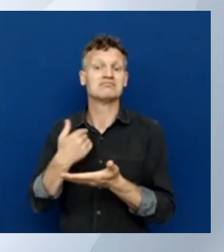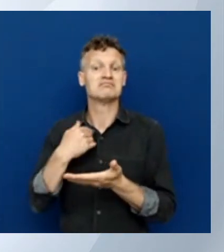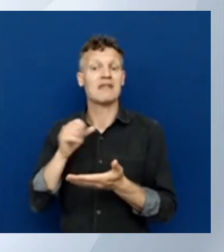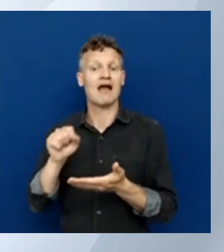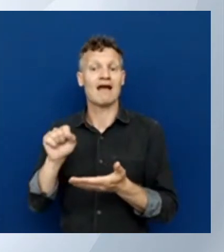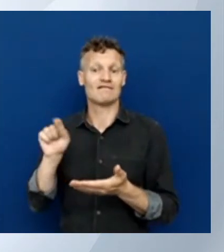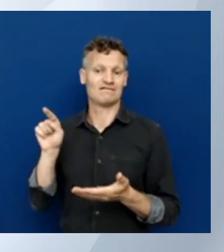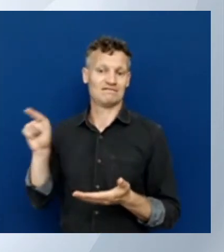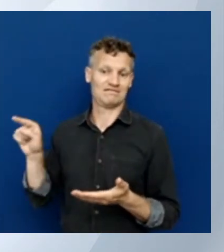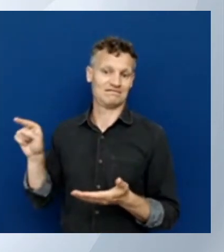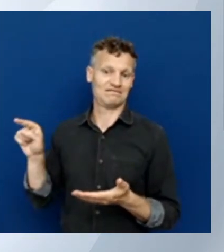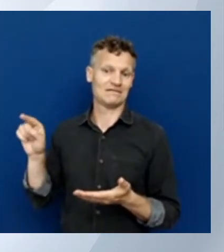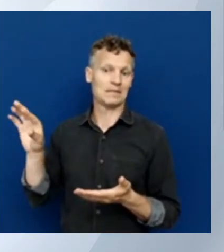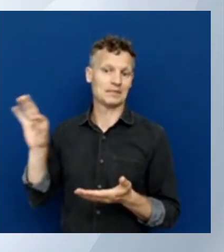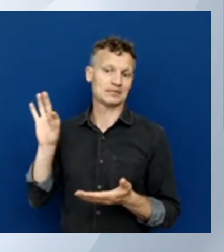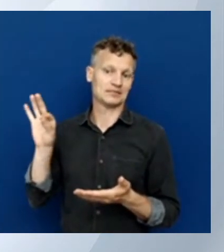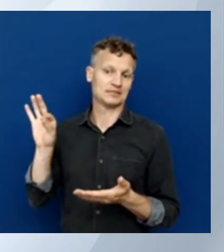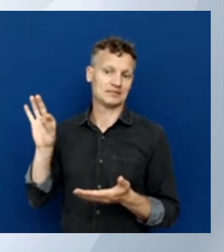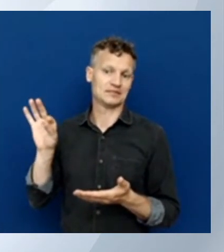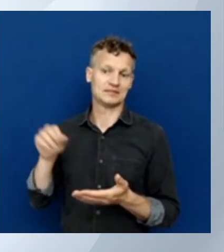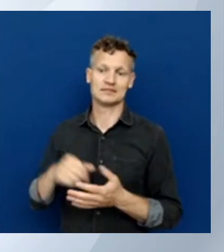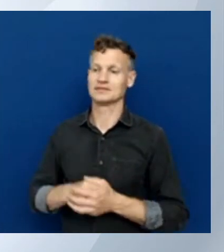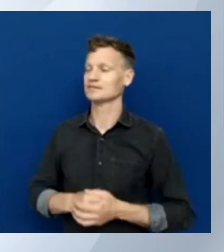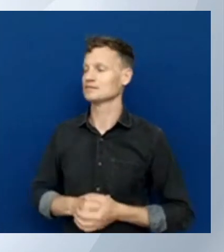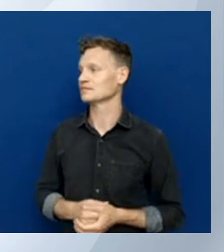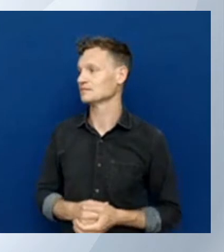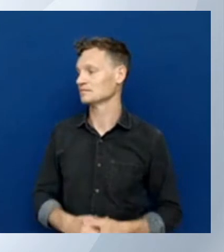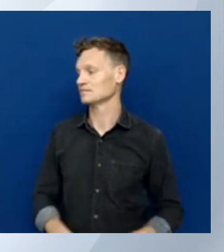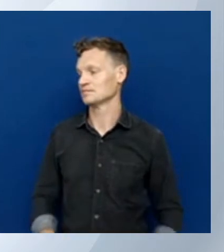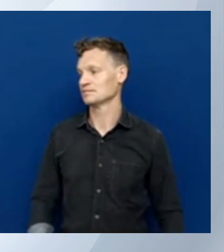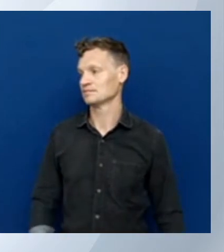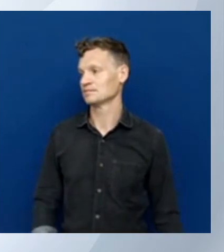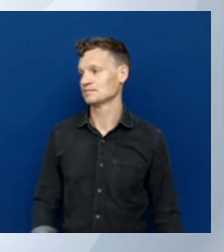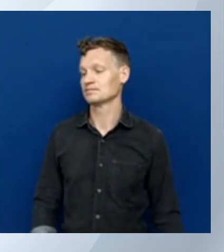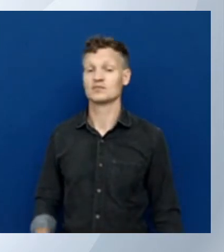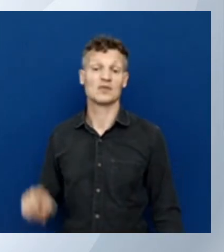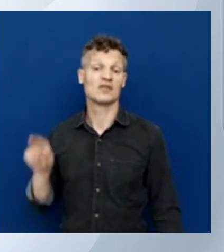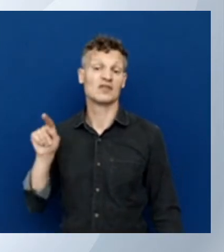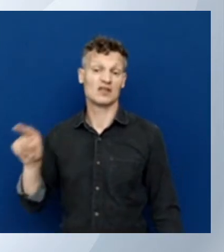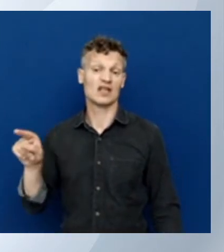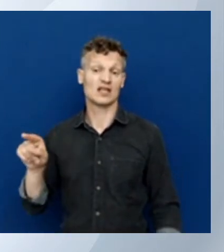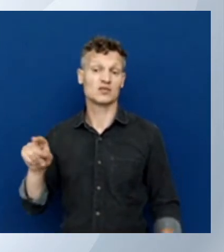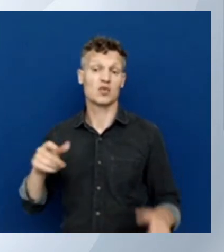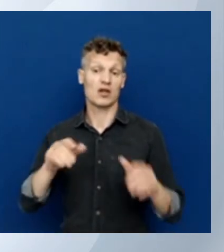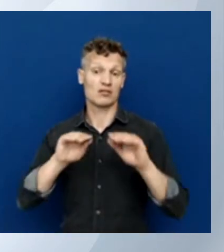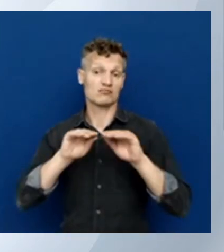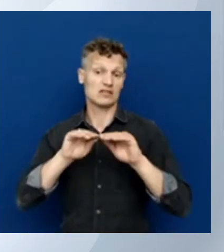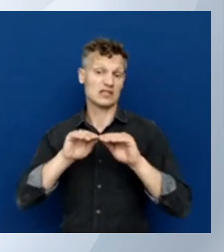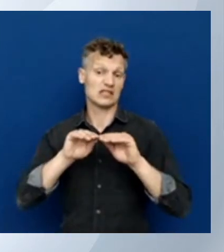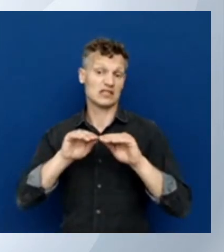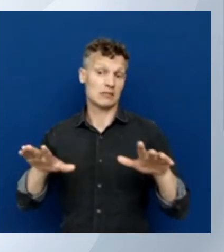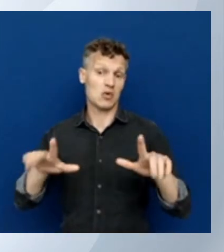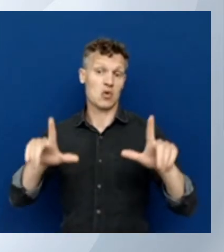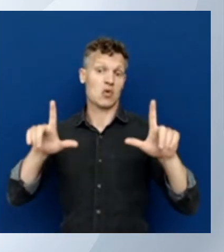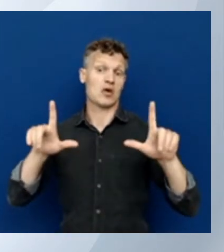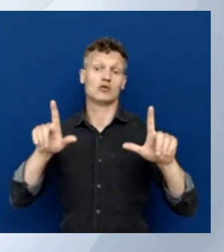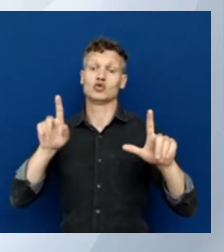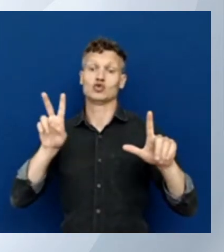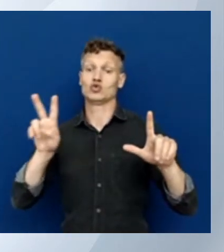this, it will only deploy those two resources. So this is pretty neat.